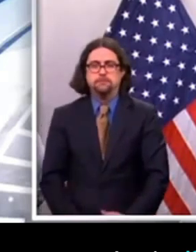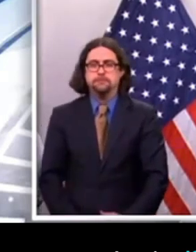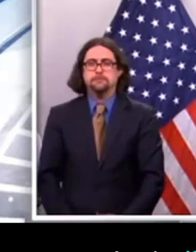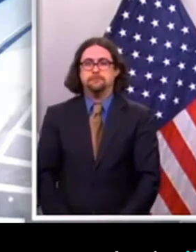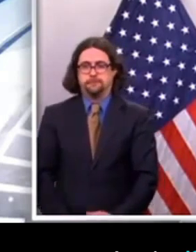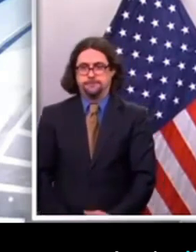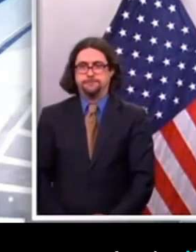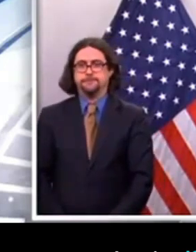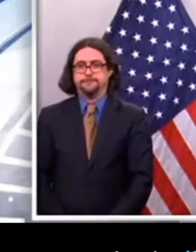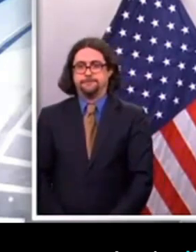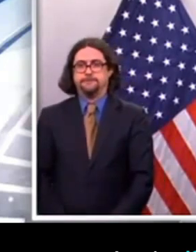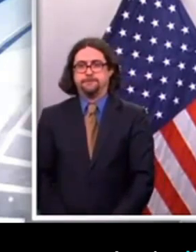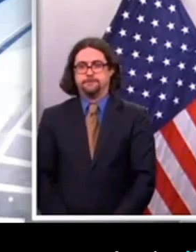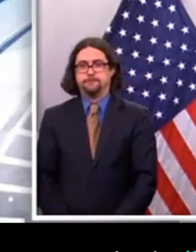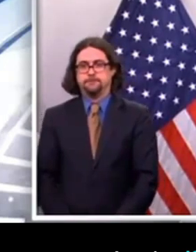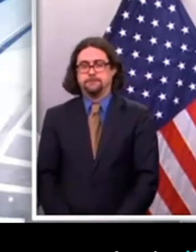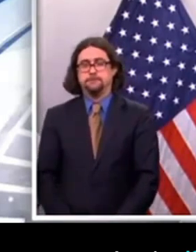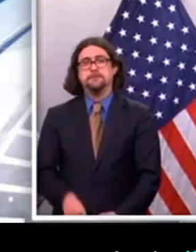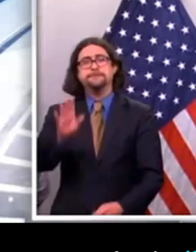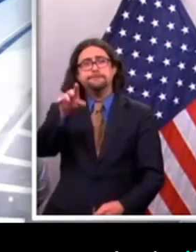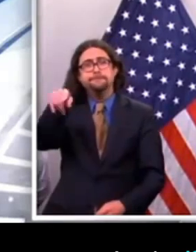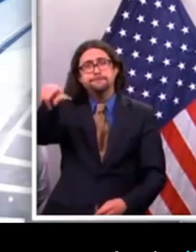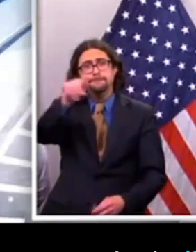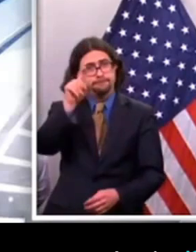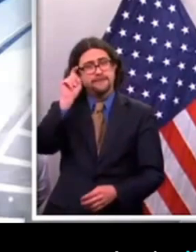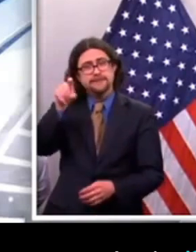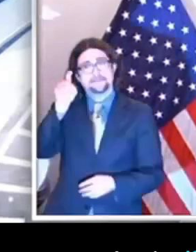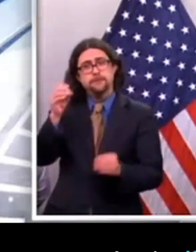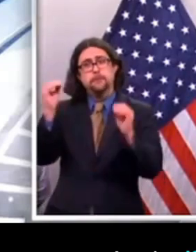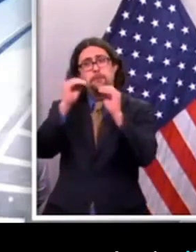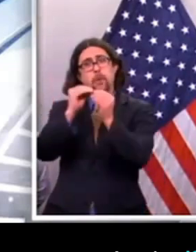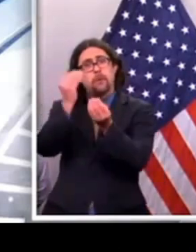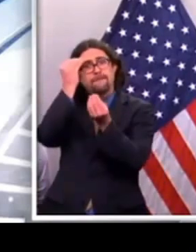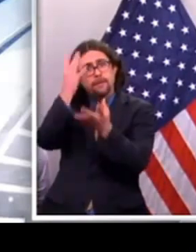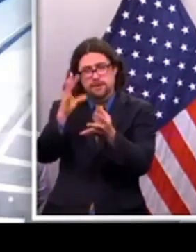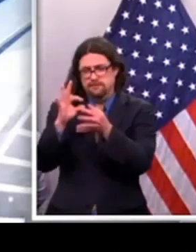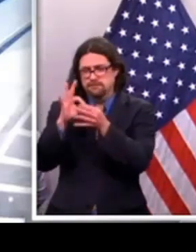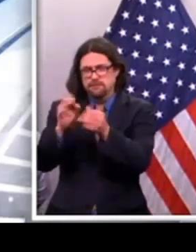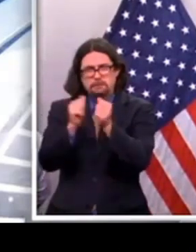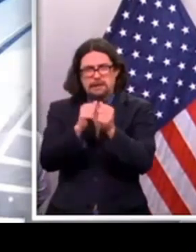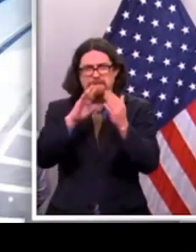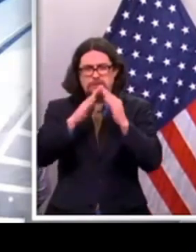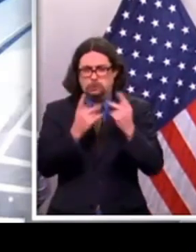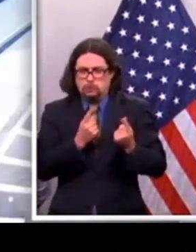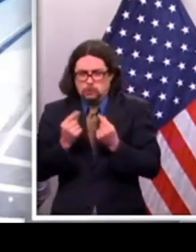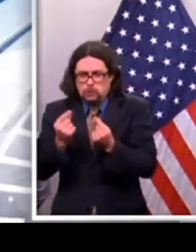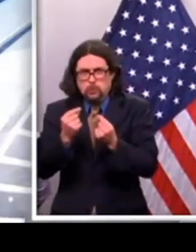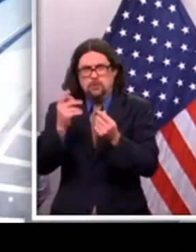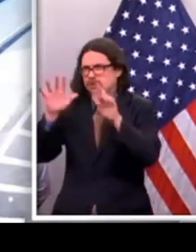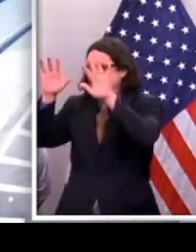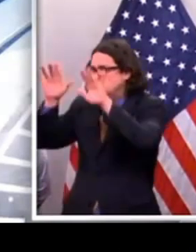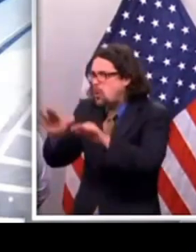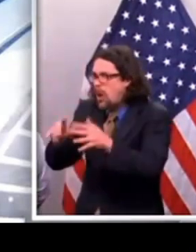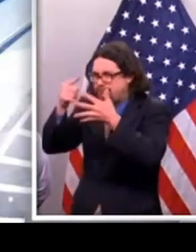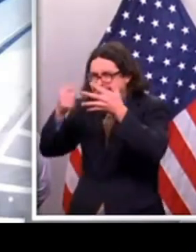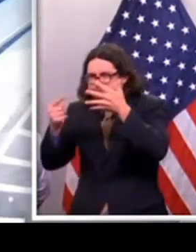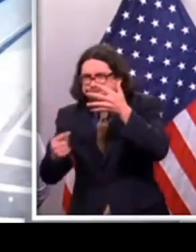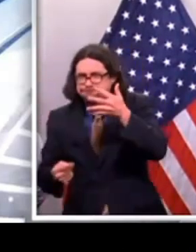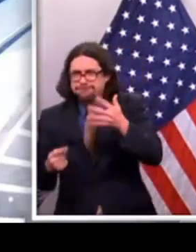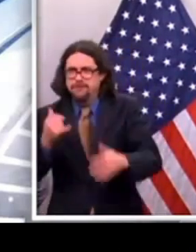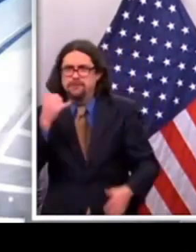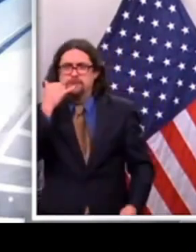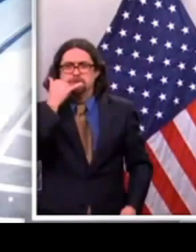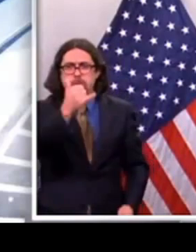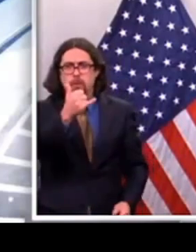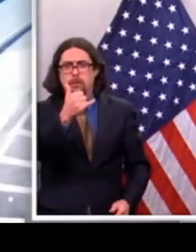get more information about help available to them, 311 is the best bet. Or go online at nyc.gov. But if there's a real emergency,